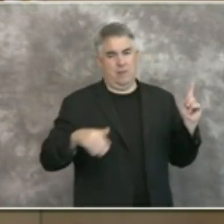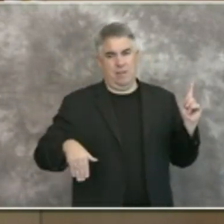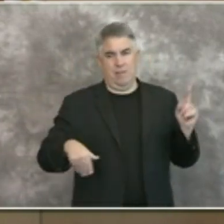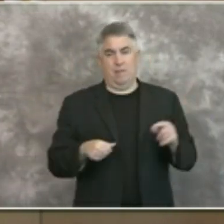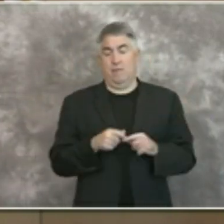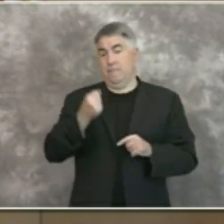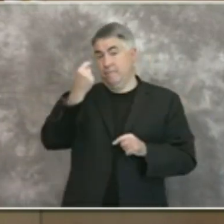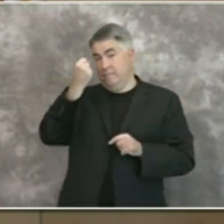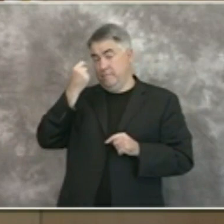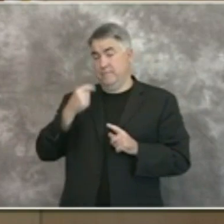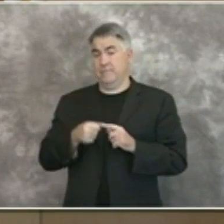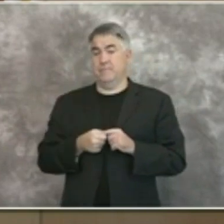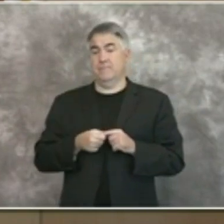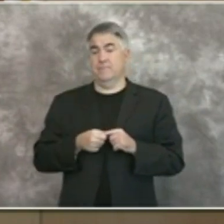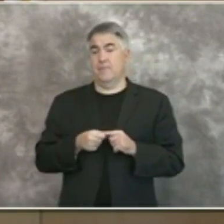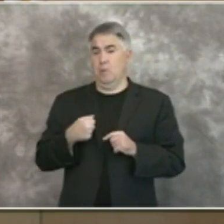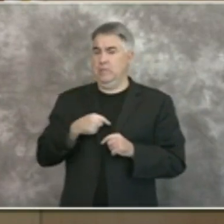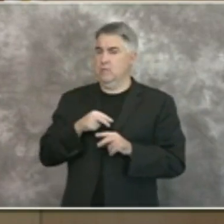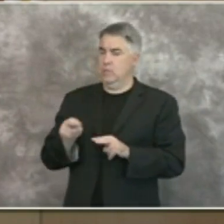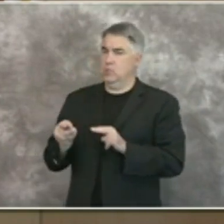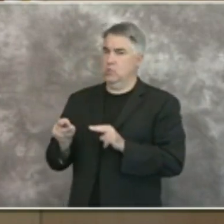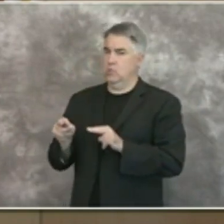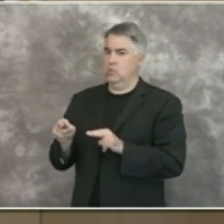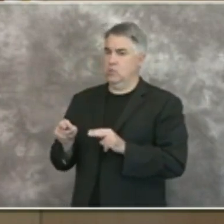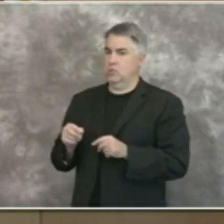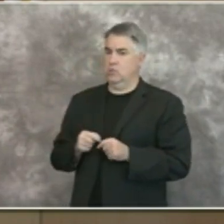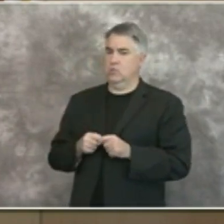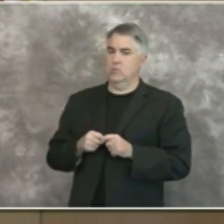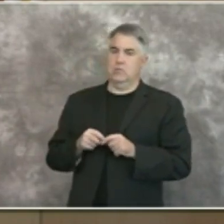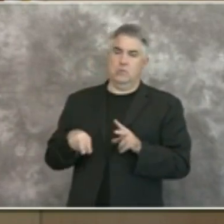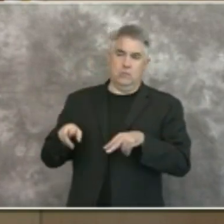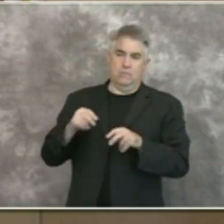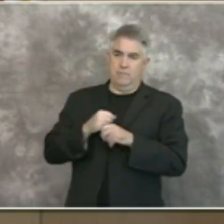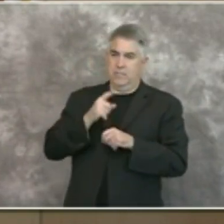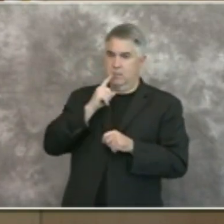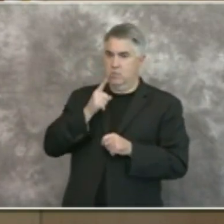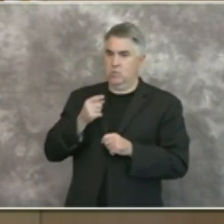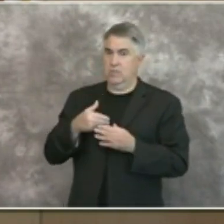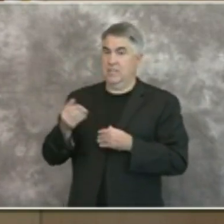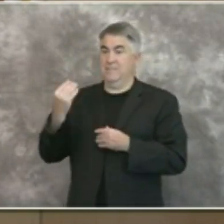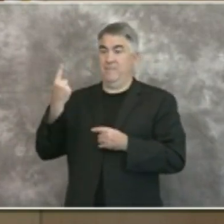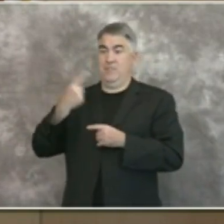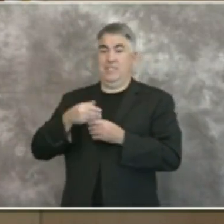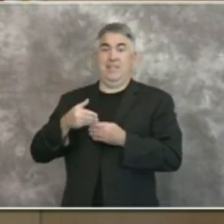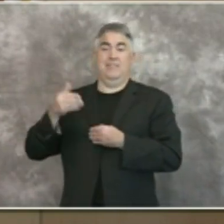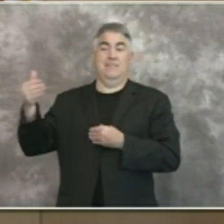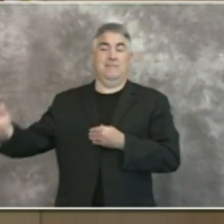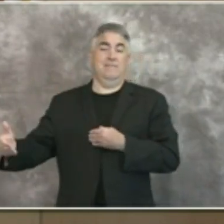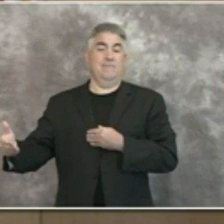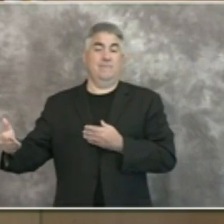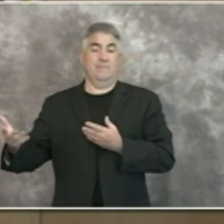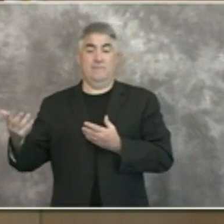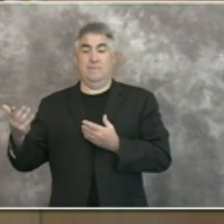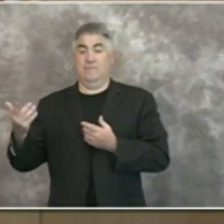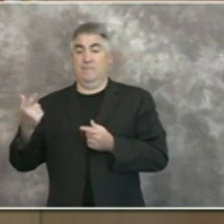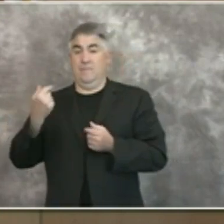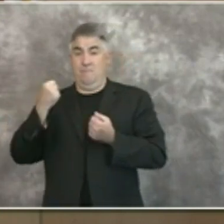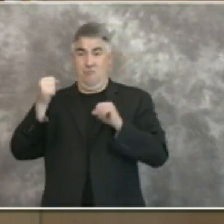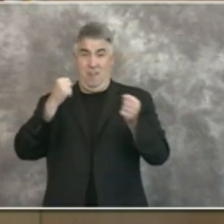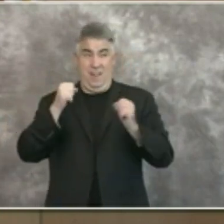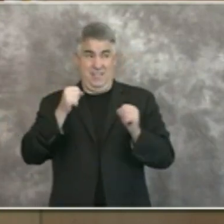are aggressively monitoring uh new cases over the next 14 days and that's not only for the riots but we're doing that for